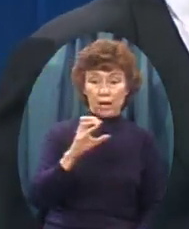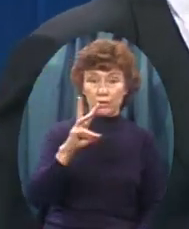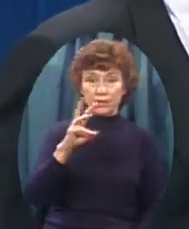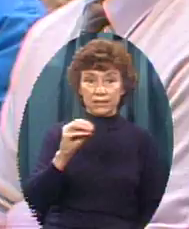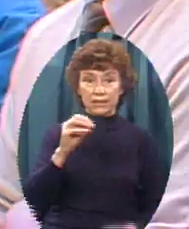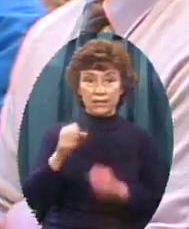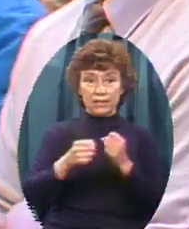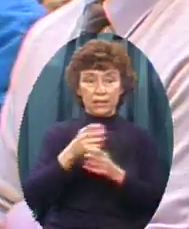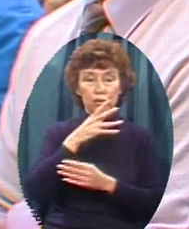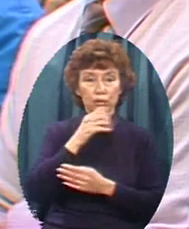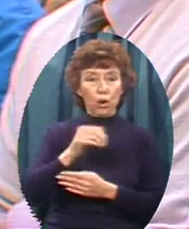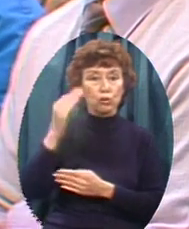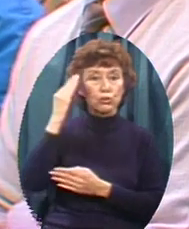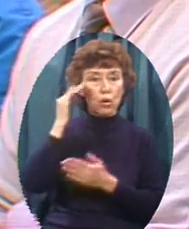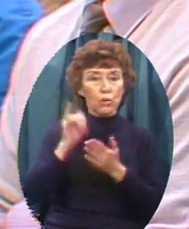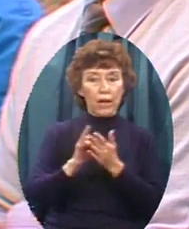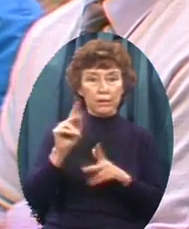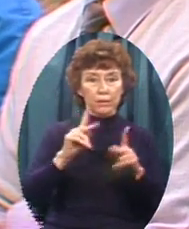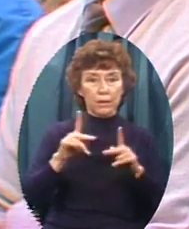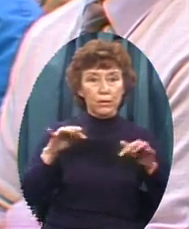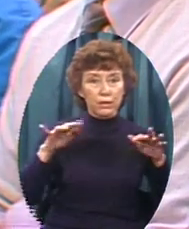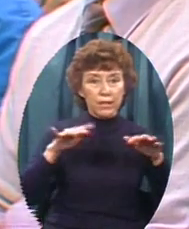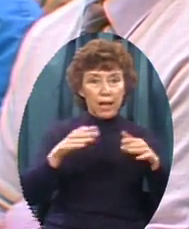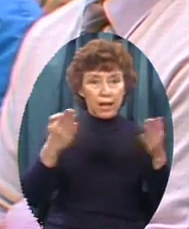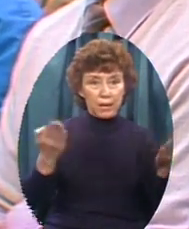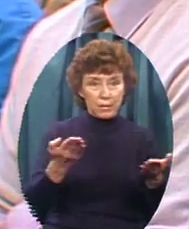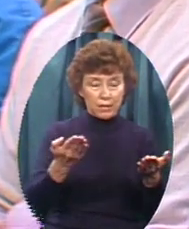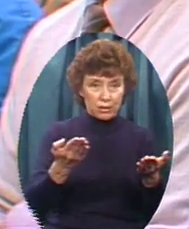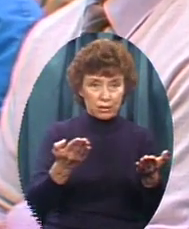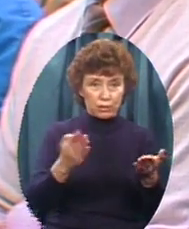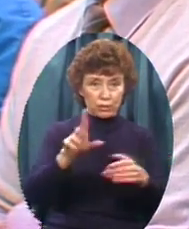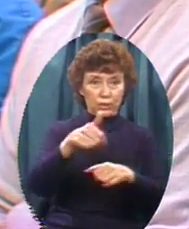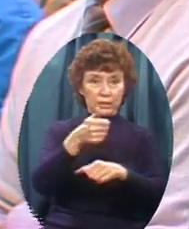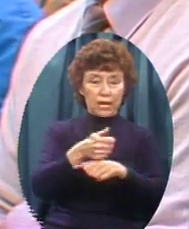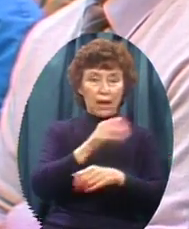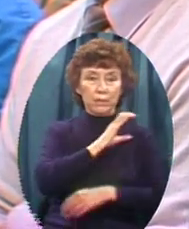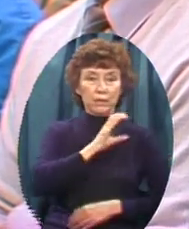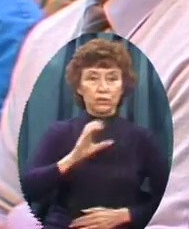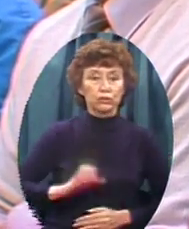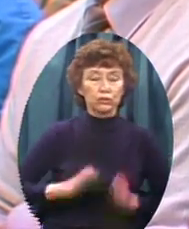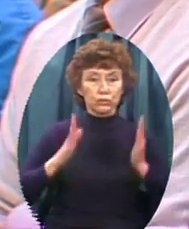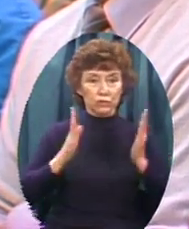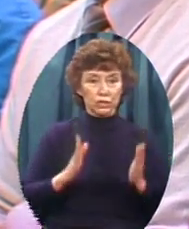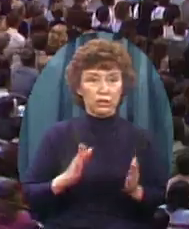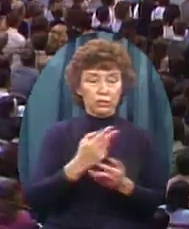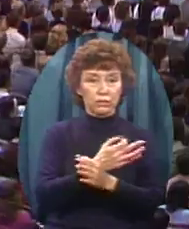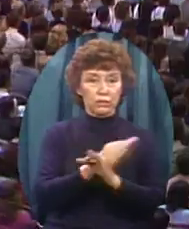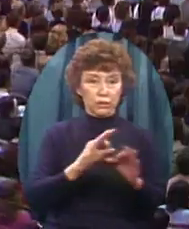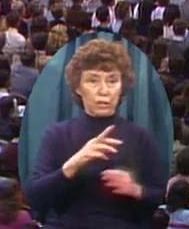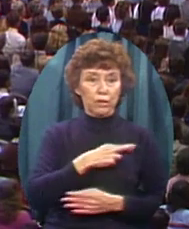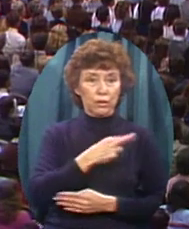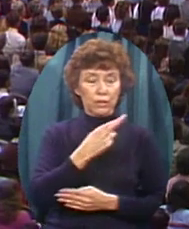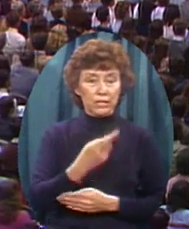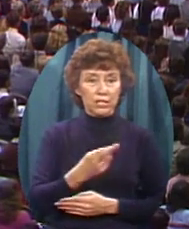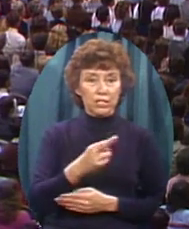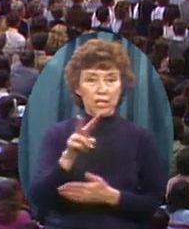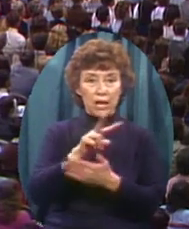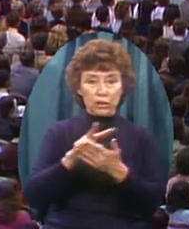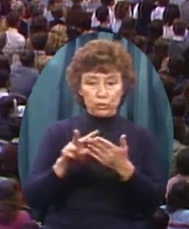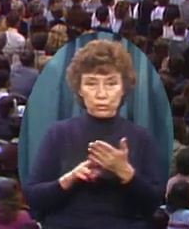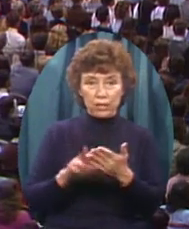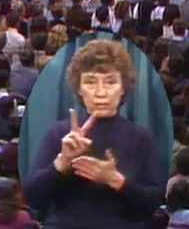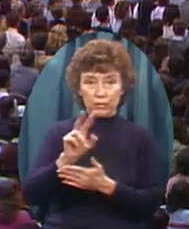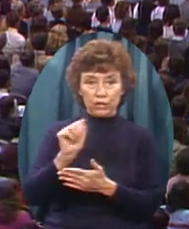For the purpose Of the propagating Of the Christian religion When you read The first charter Of Virginia And the New England Confederation Of over